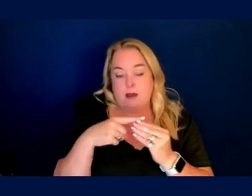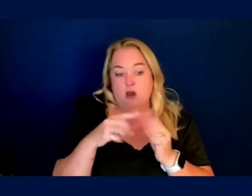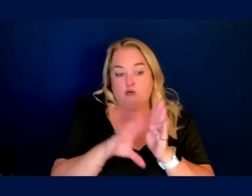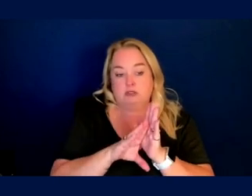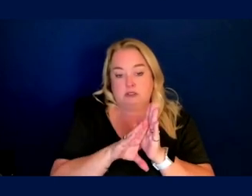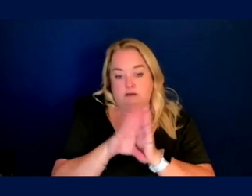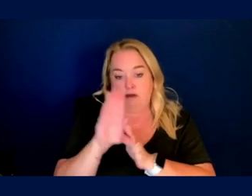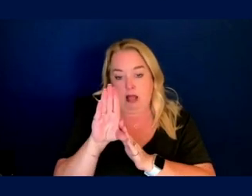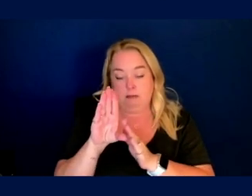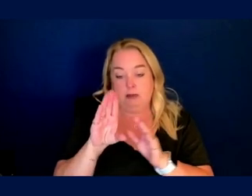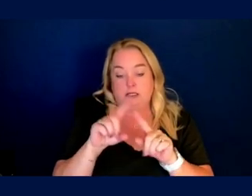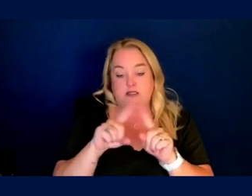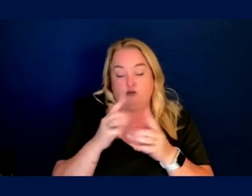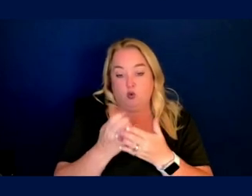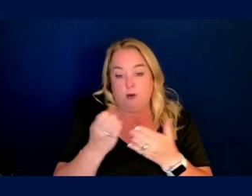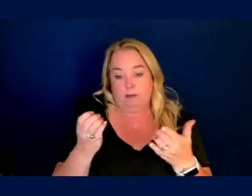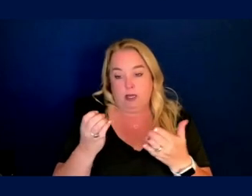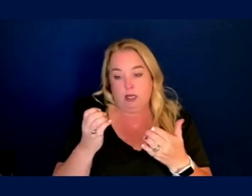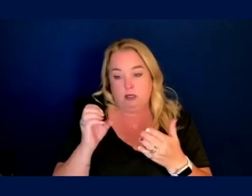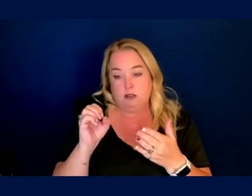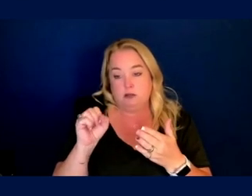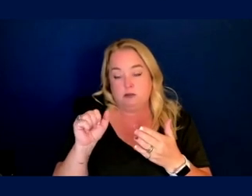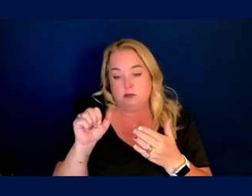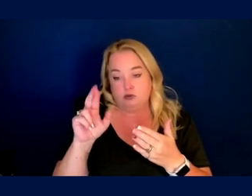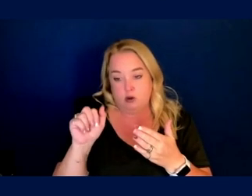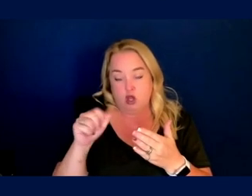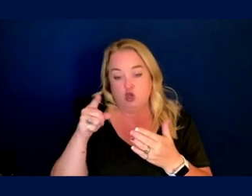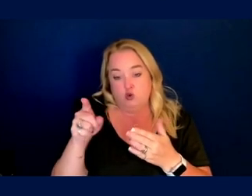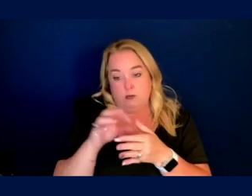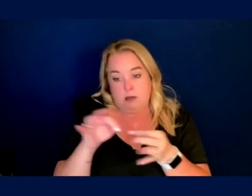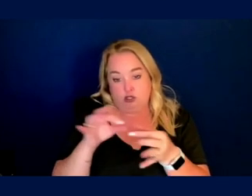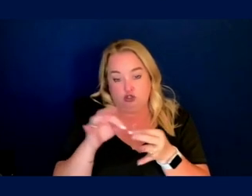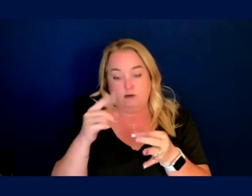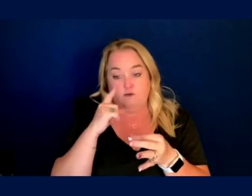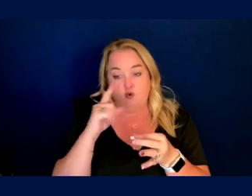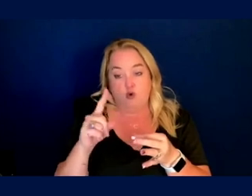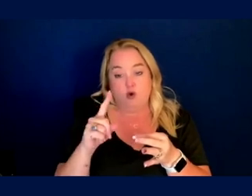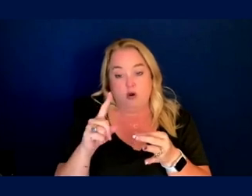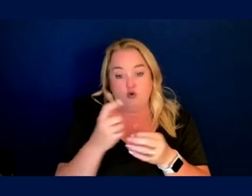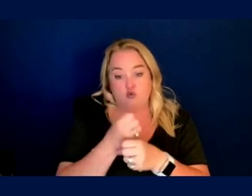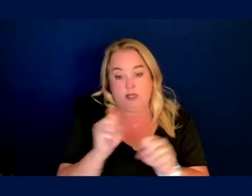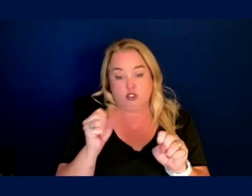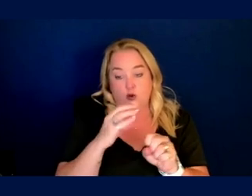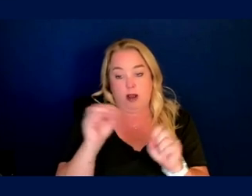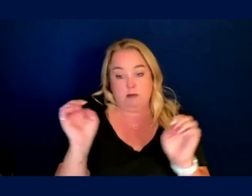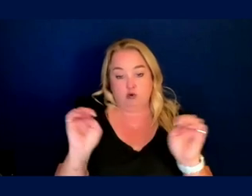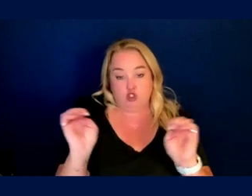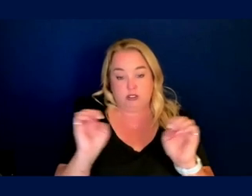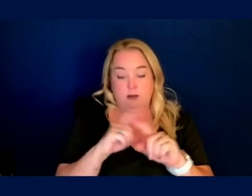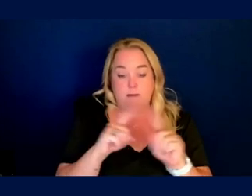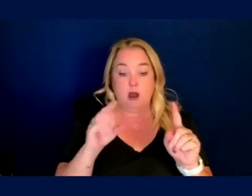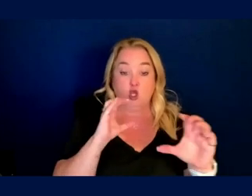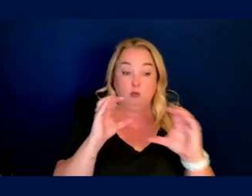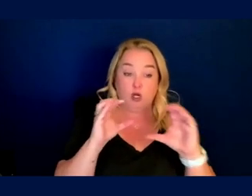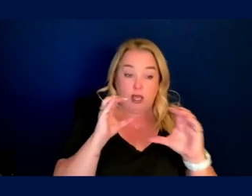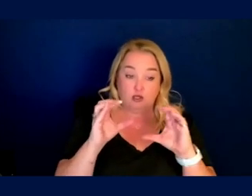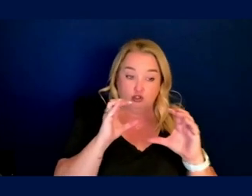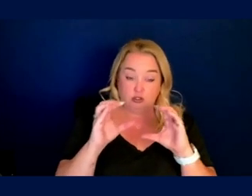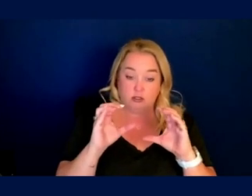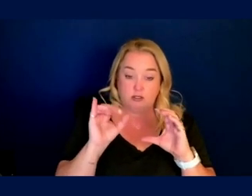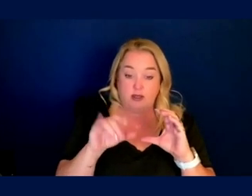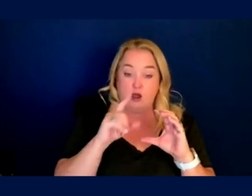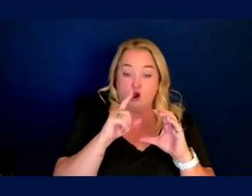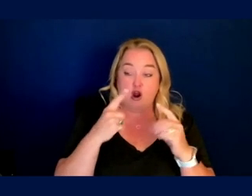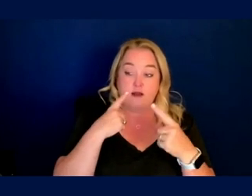equipment, which Sarah, believe that you mentioned for rescue and emergency management, but also communications that are effective and time